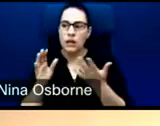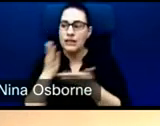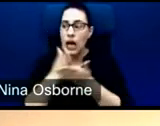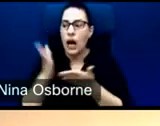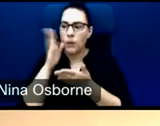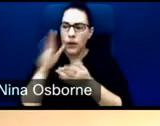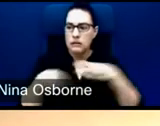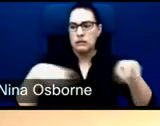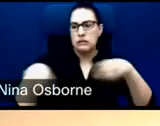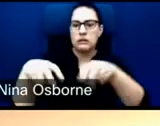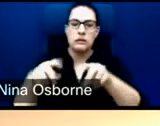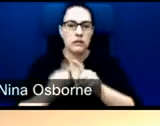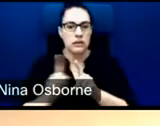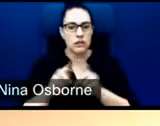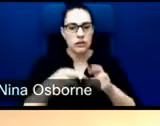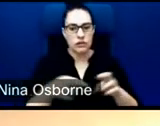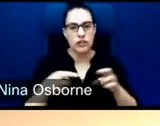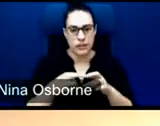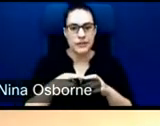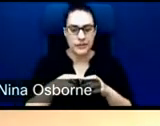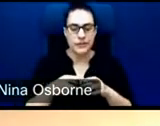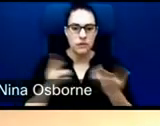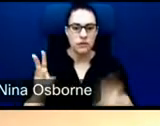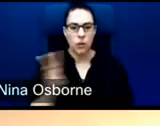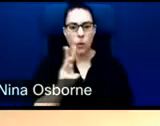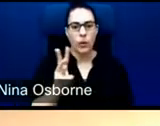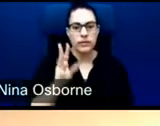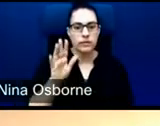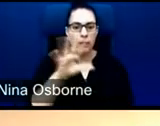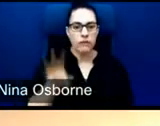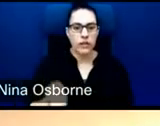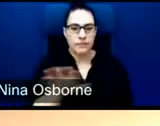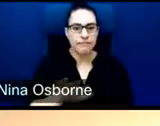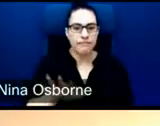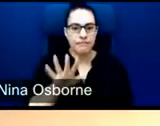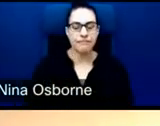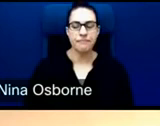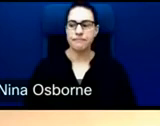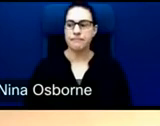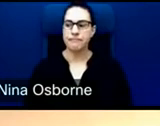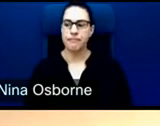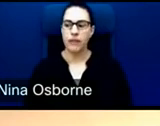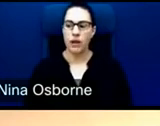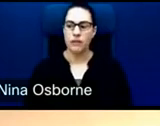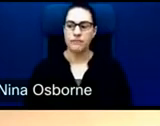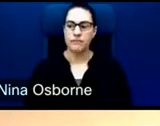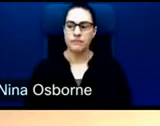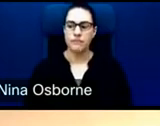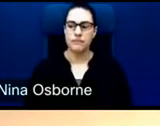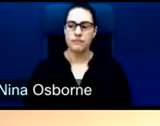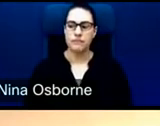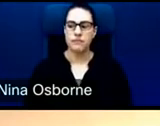Burkina Faso, Mali, all over the West Africa region and the Central Africa region. So quite a lot of impact to date.